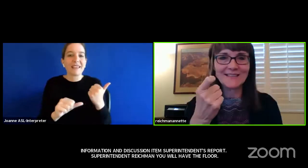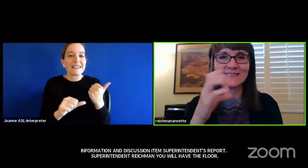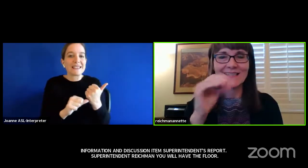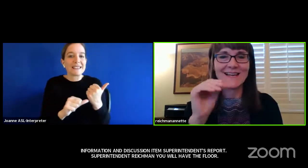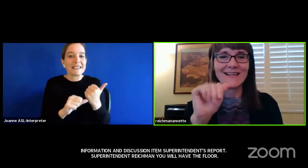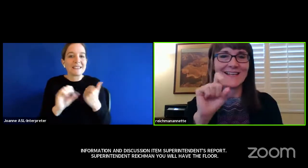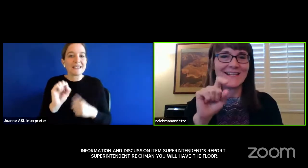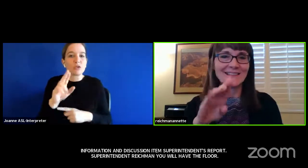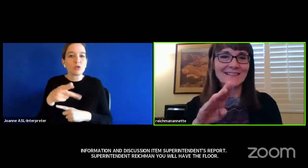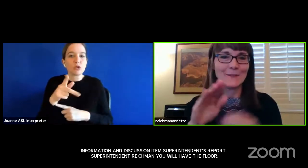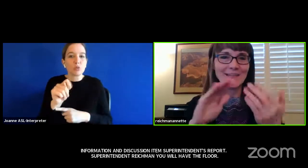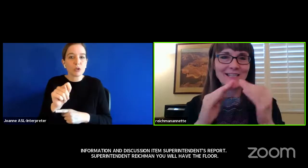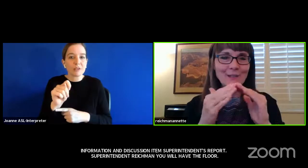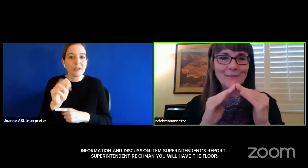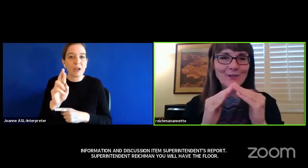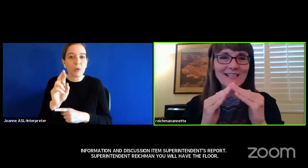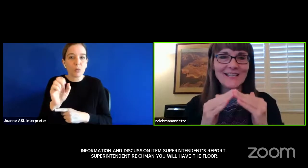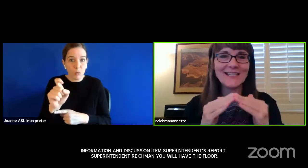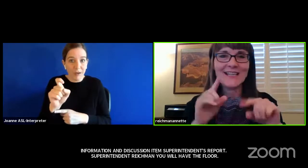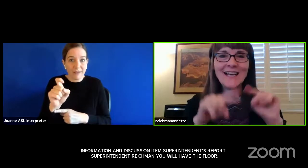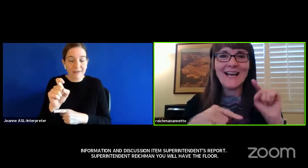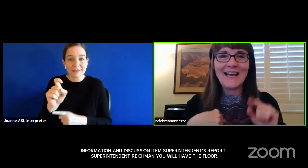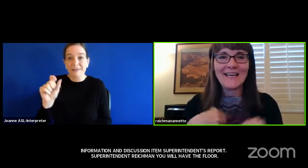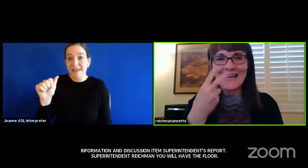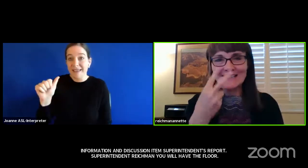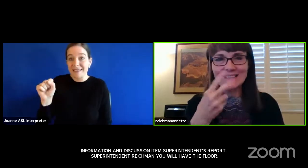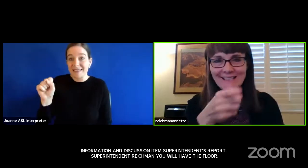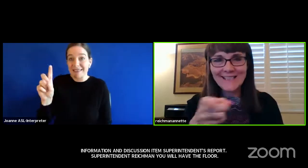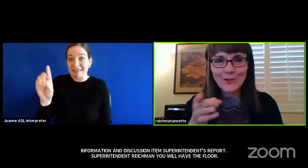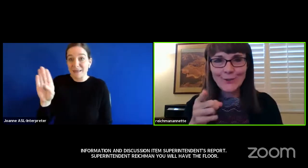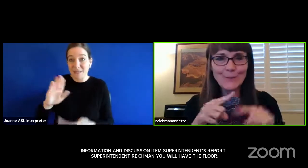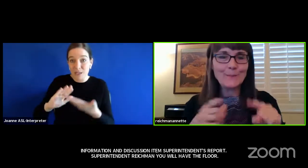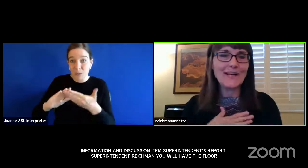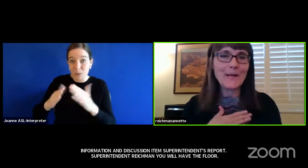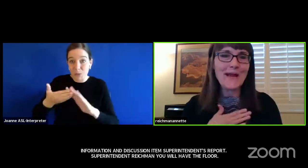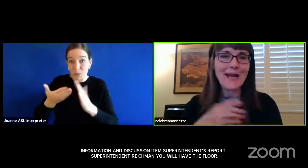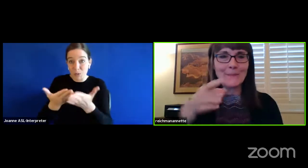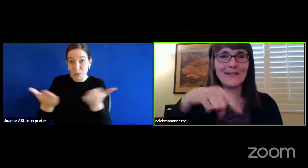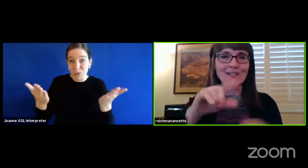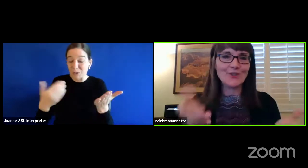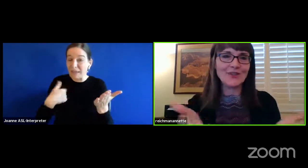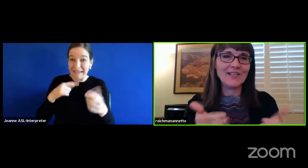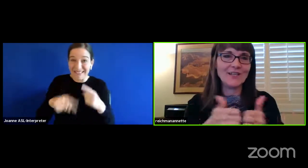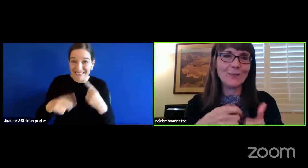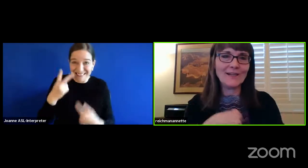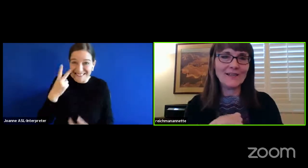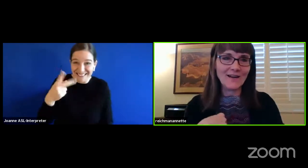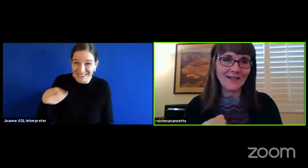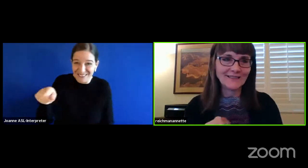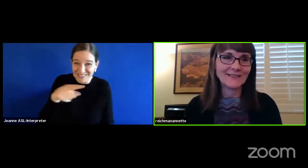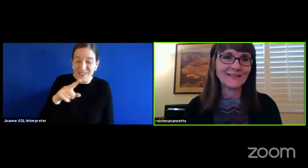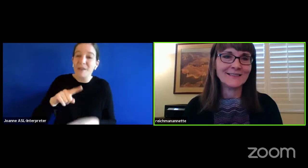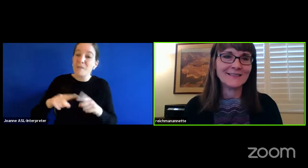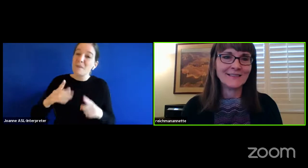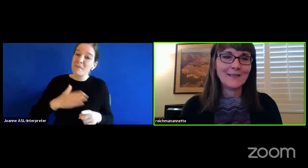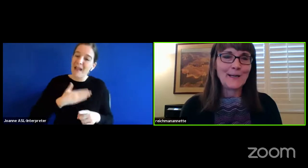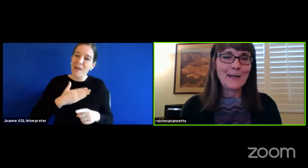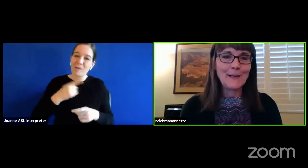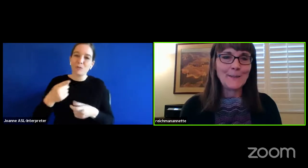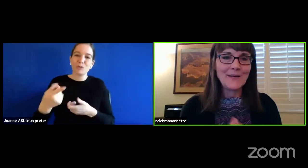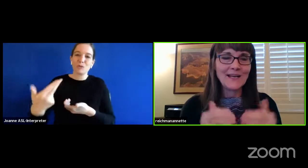Rex and the ASDB community. I can't see you, but I'm happy you're here with us.